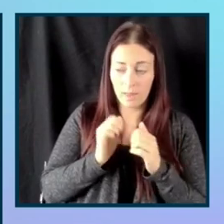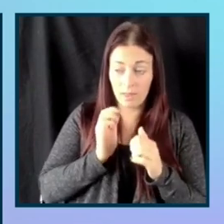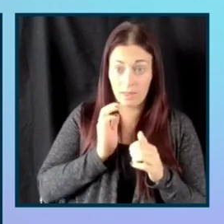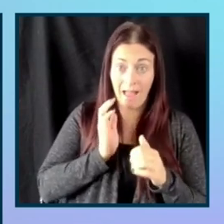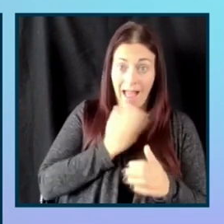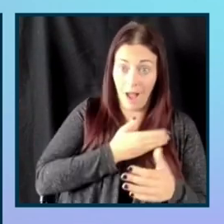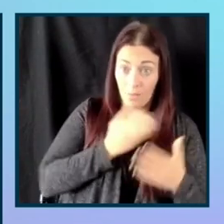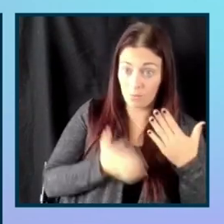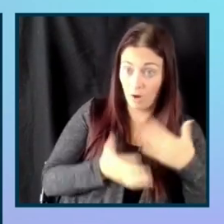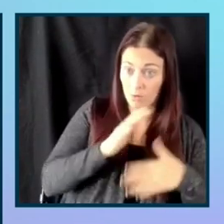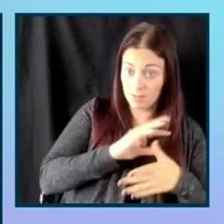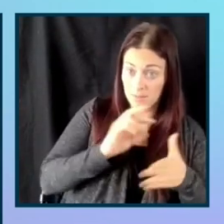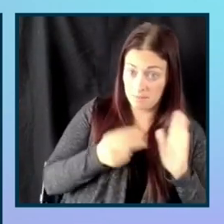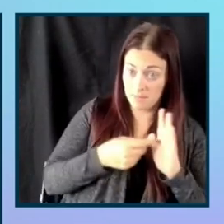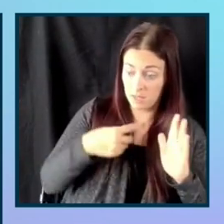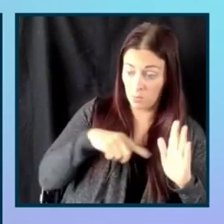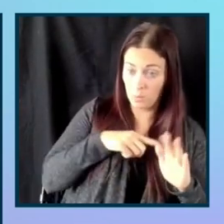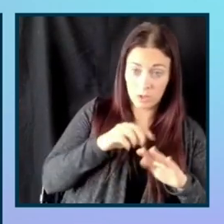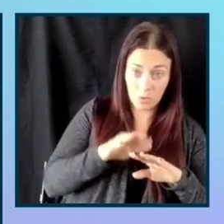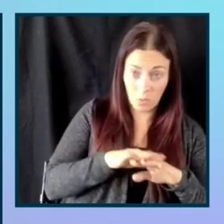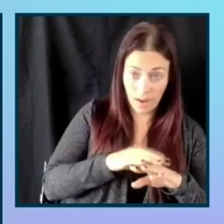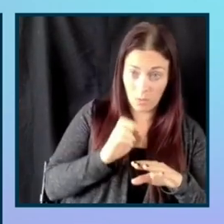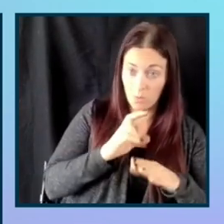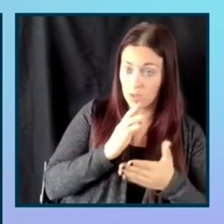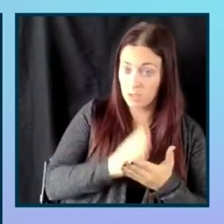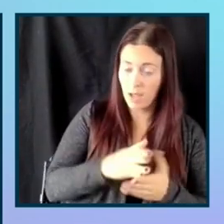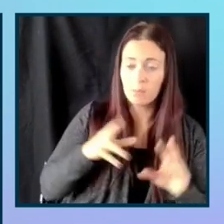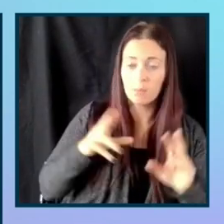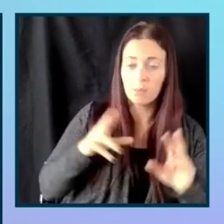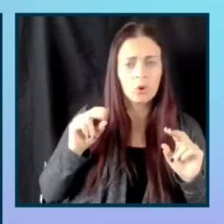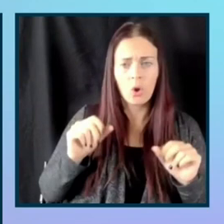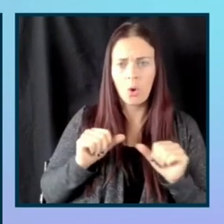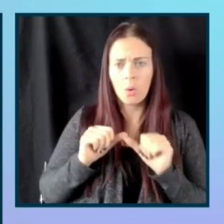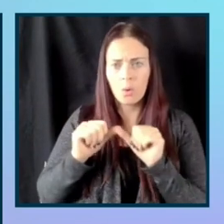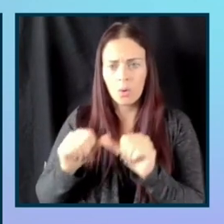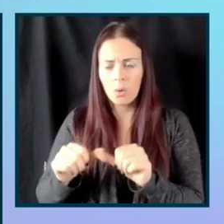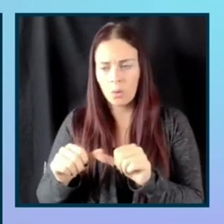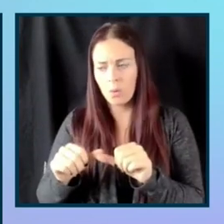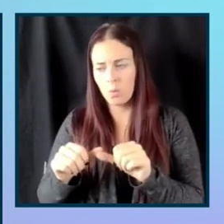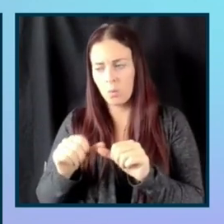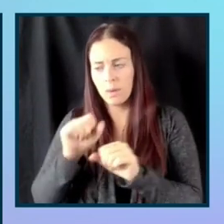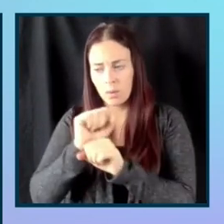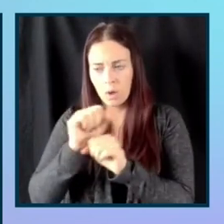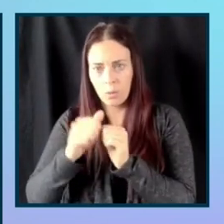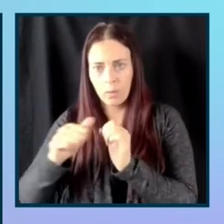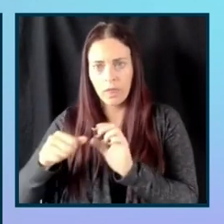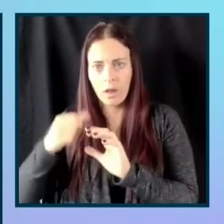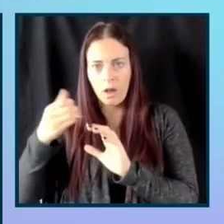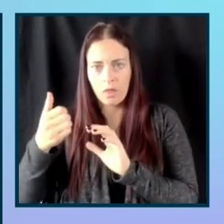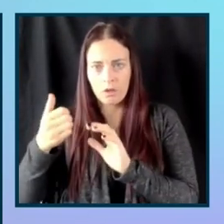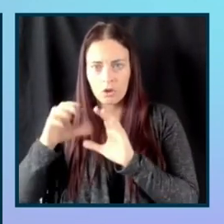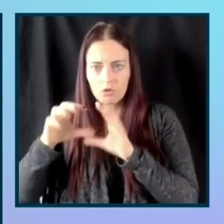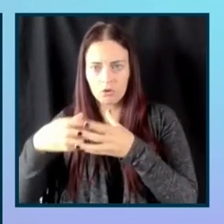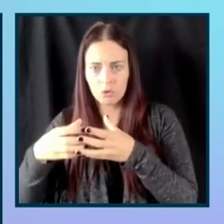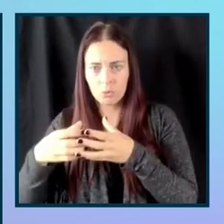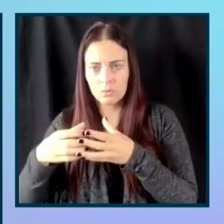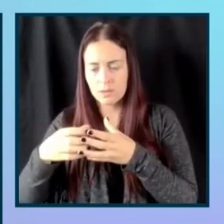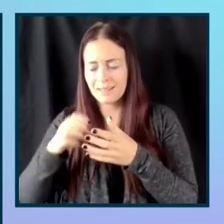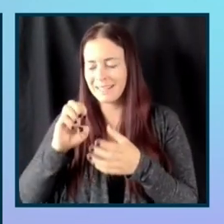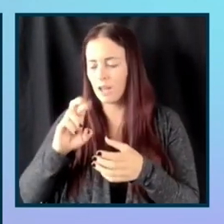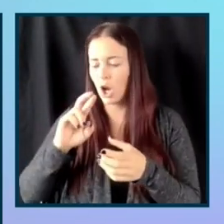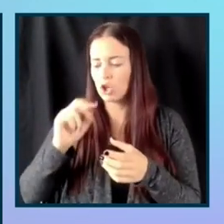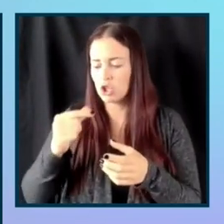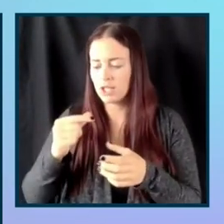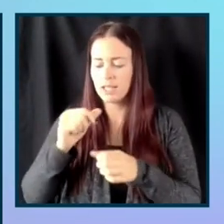for us, we work a ton with the other groups and also, especially with ERGs, which is employee resource